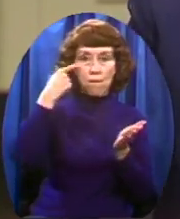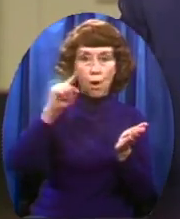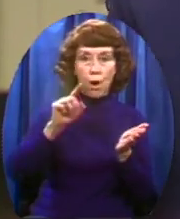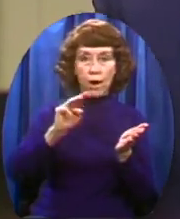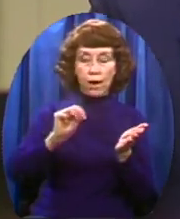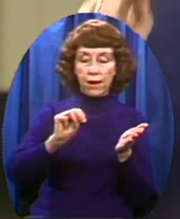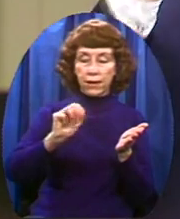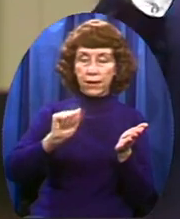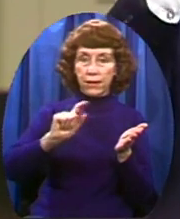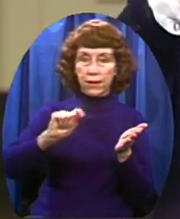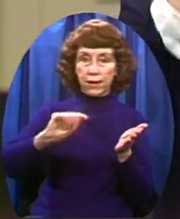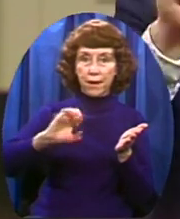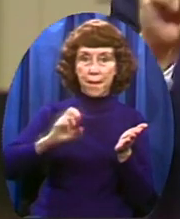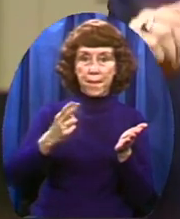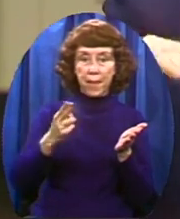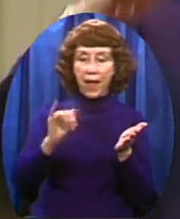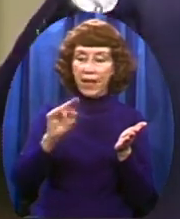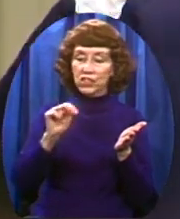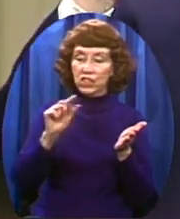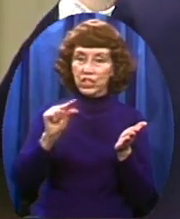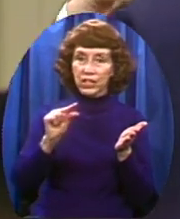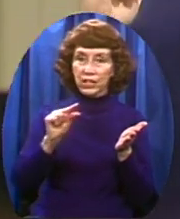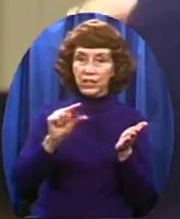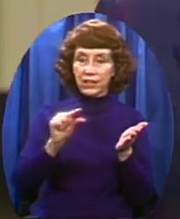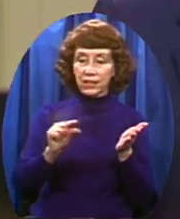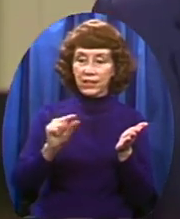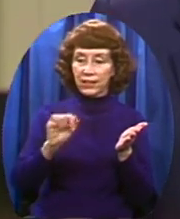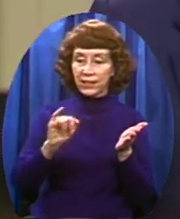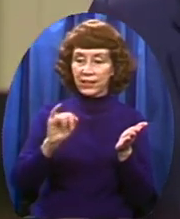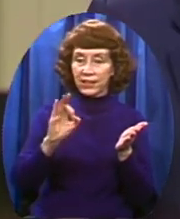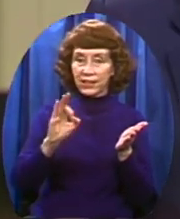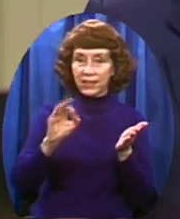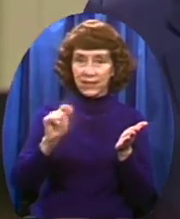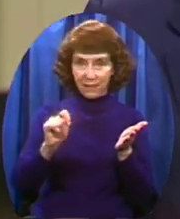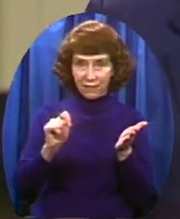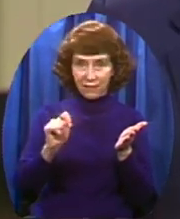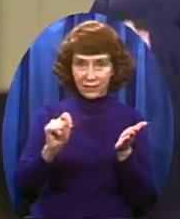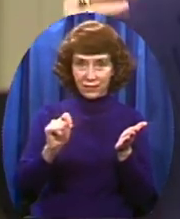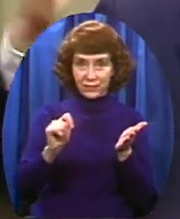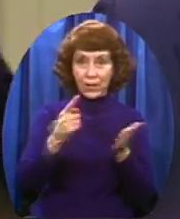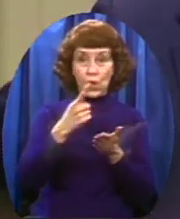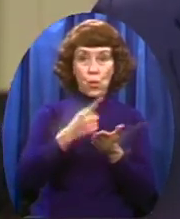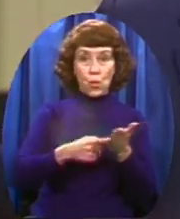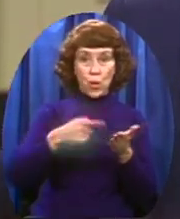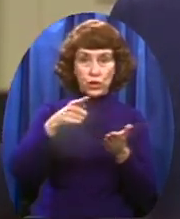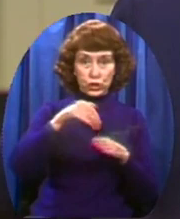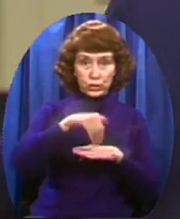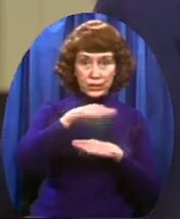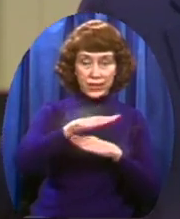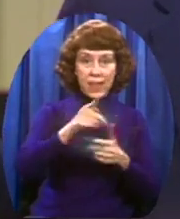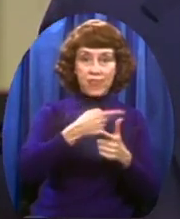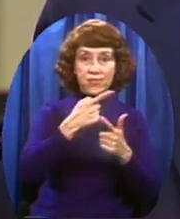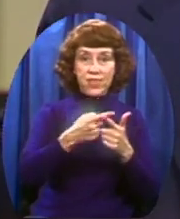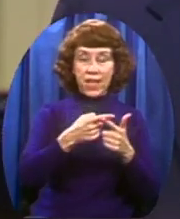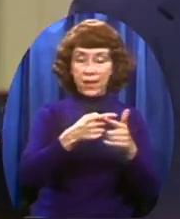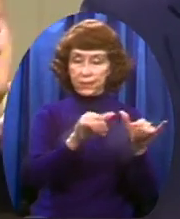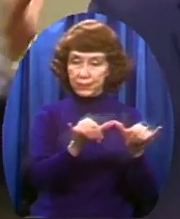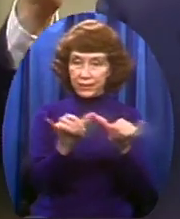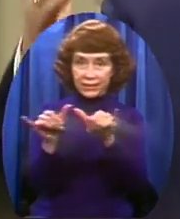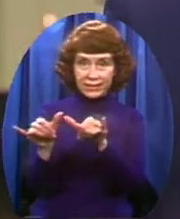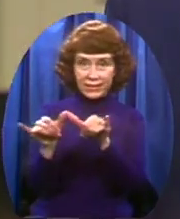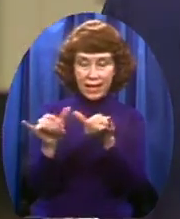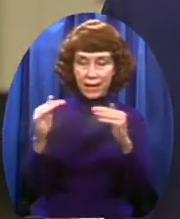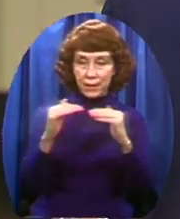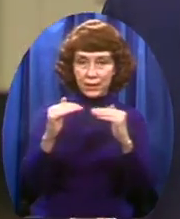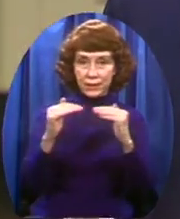for It will be doubled up to five million dollars And I've only got the days remaining in this